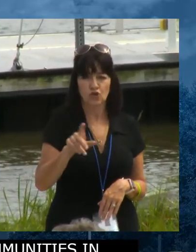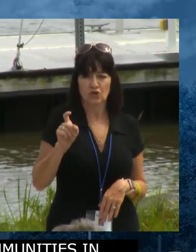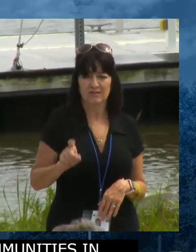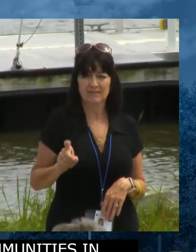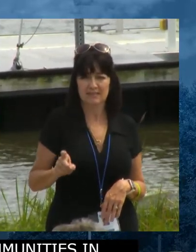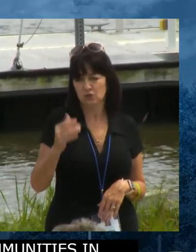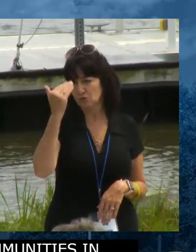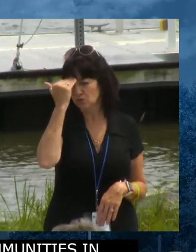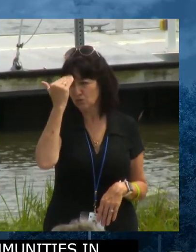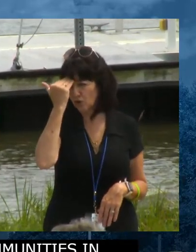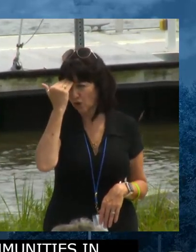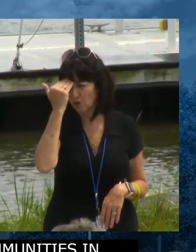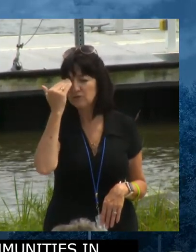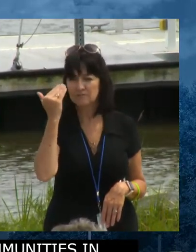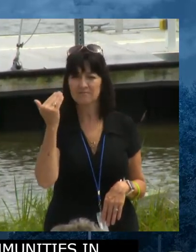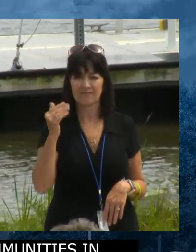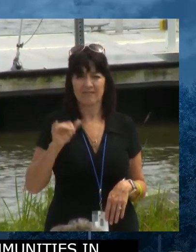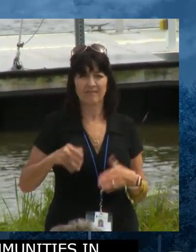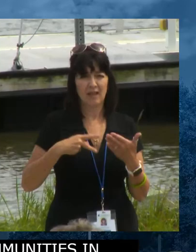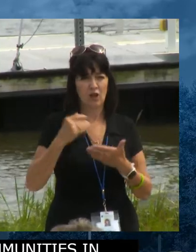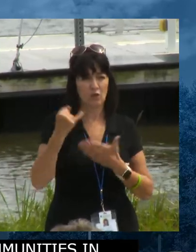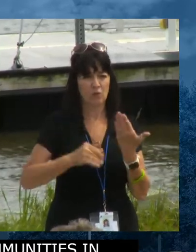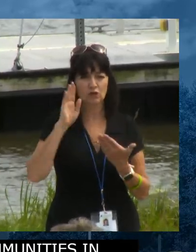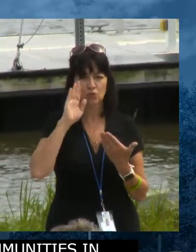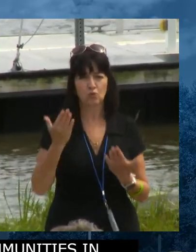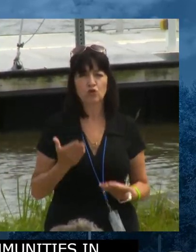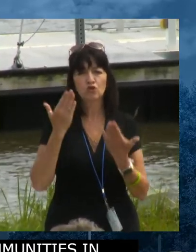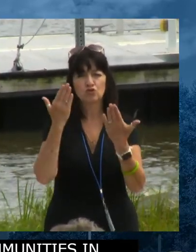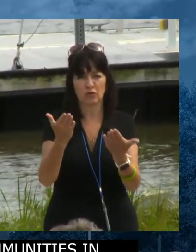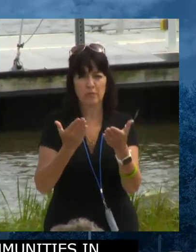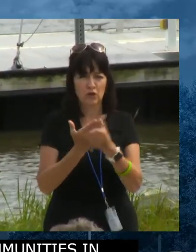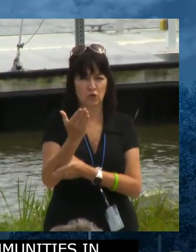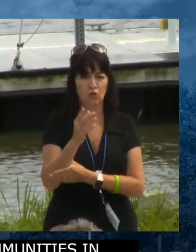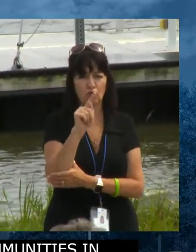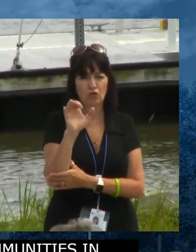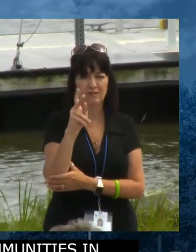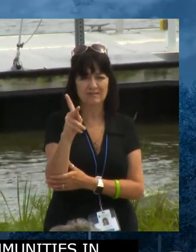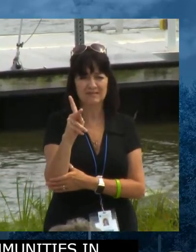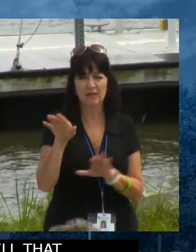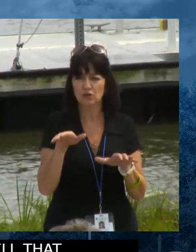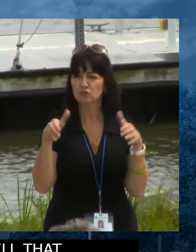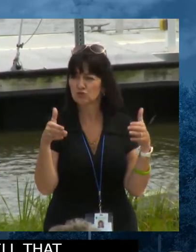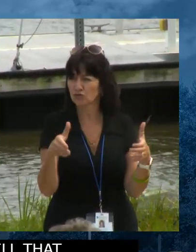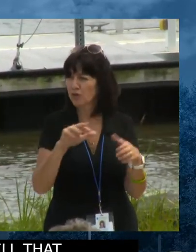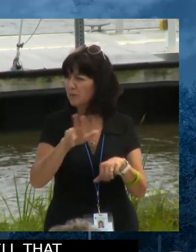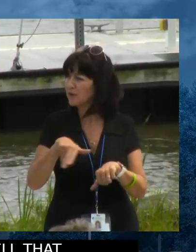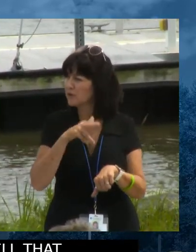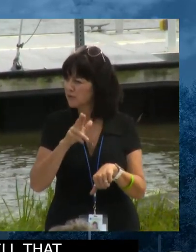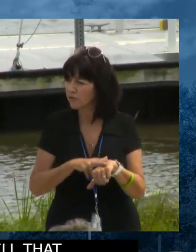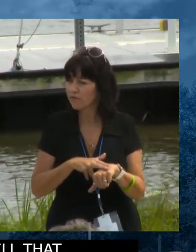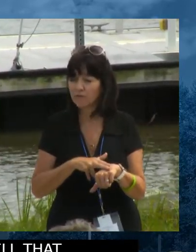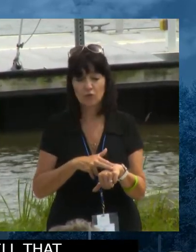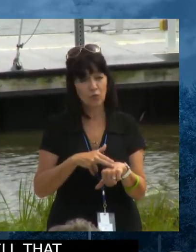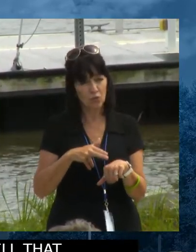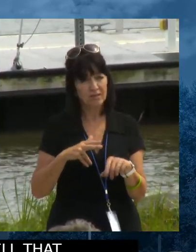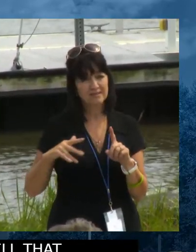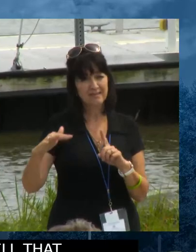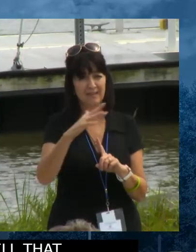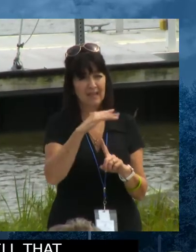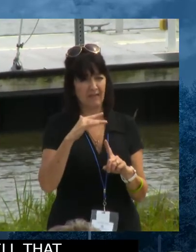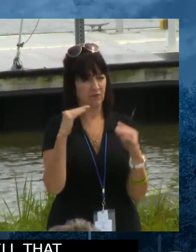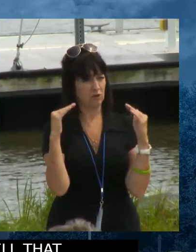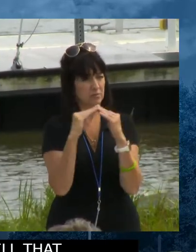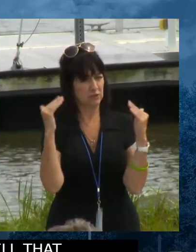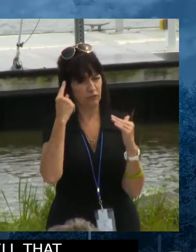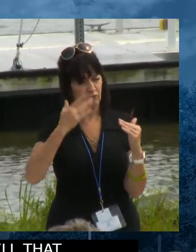and they will be, the projects will be recommended by the task group. And of course, as an environmental justice is a priority